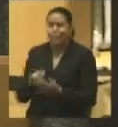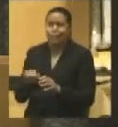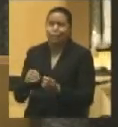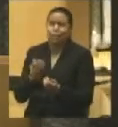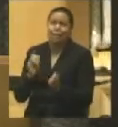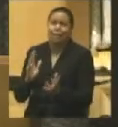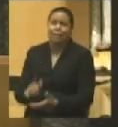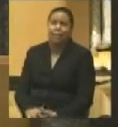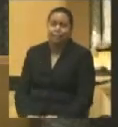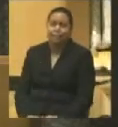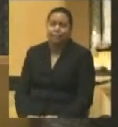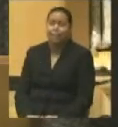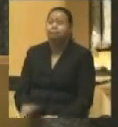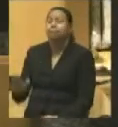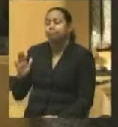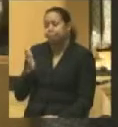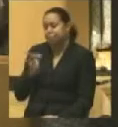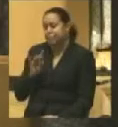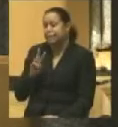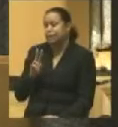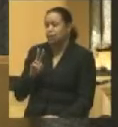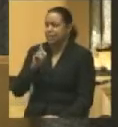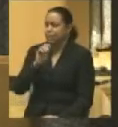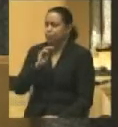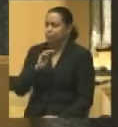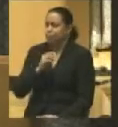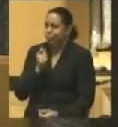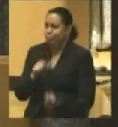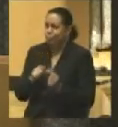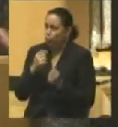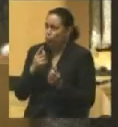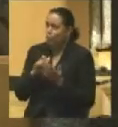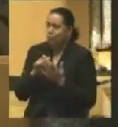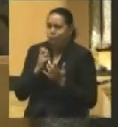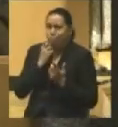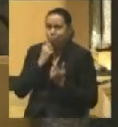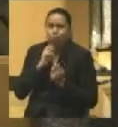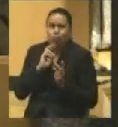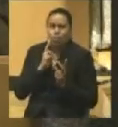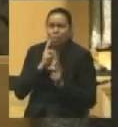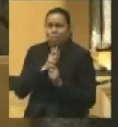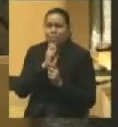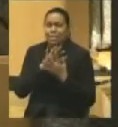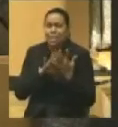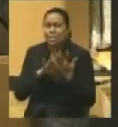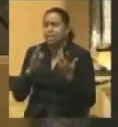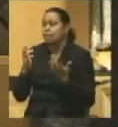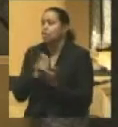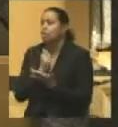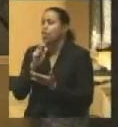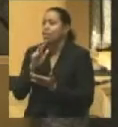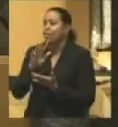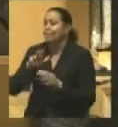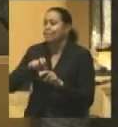The Democrats, back in 1862, I told you they were savoring their victory. The Democrats picked up 35 seats in